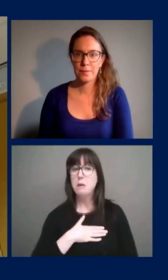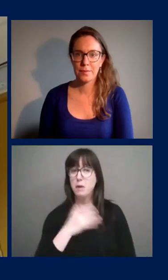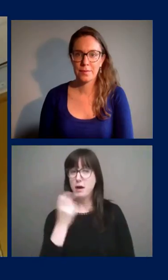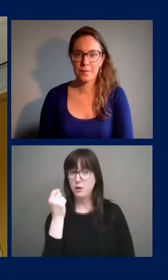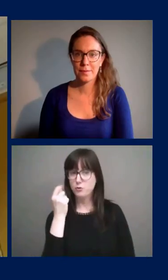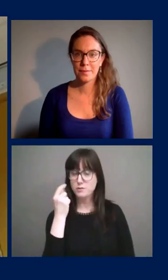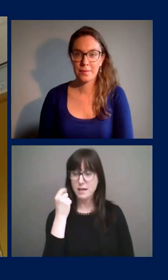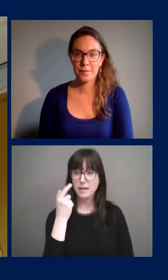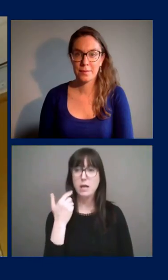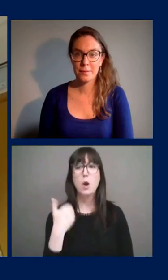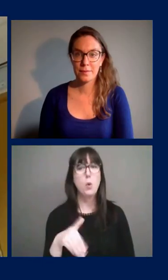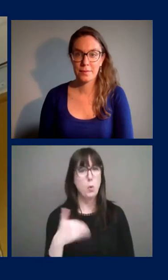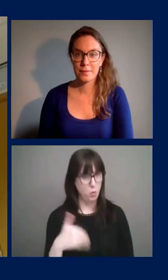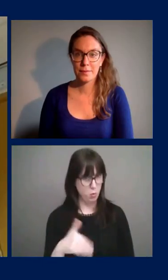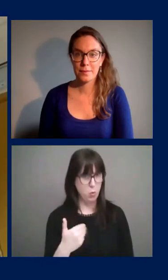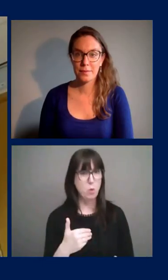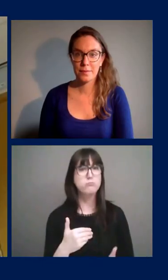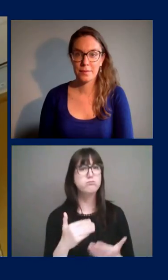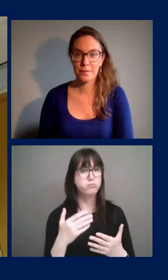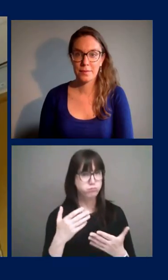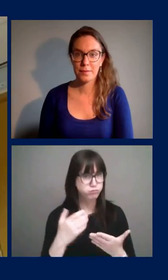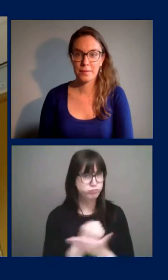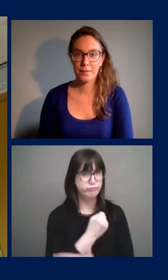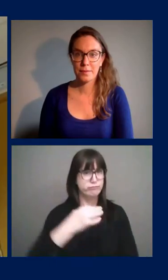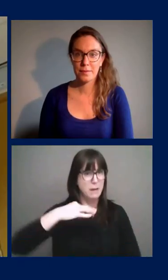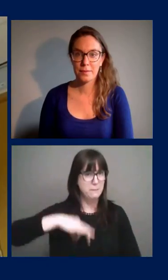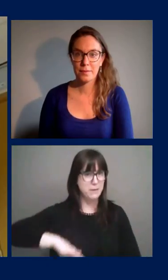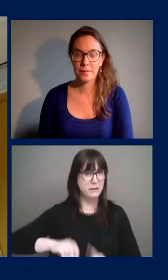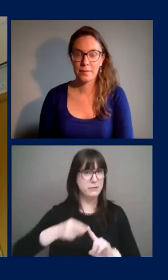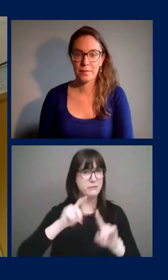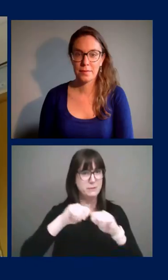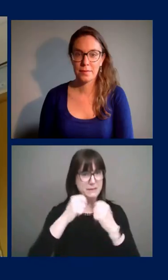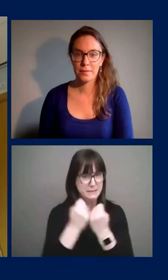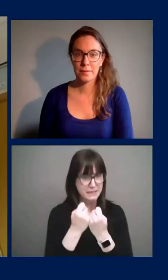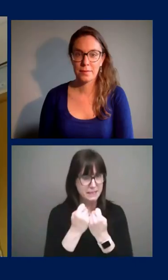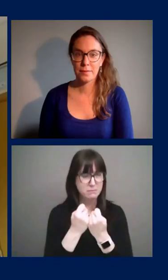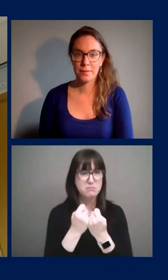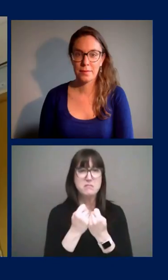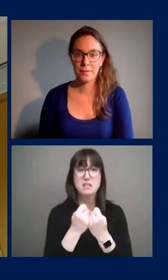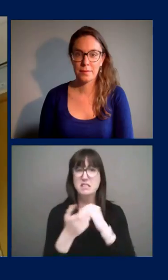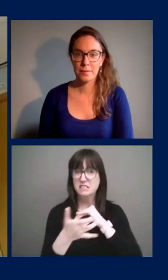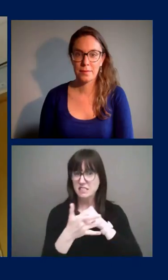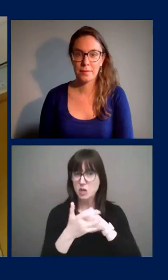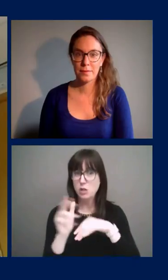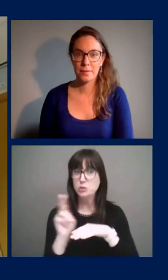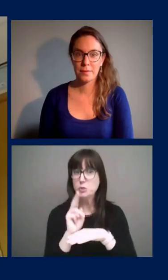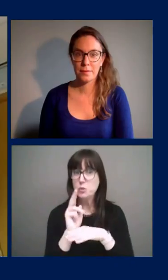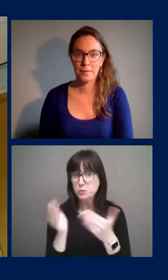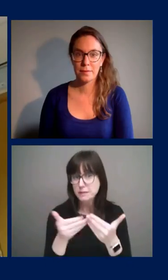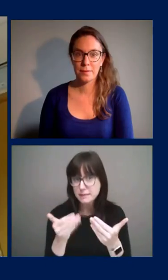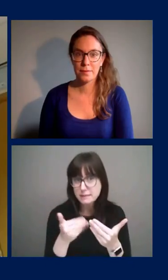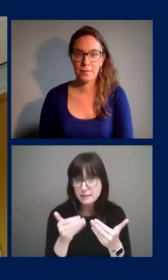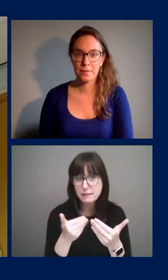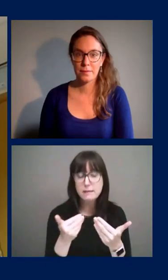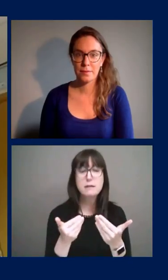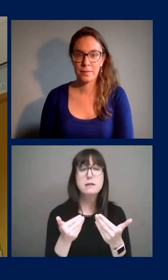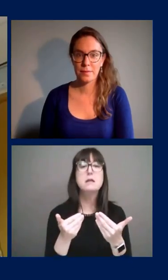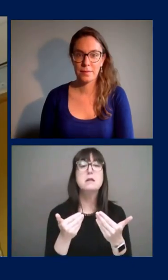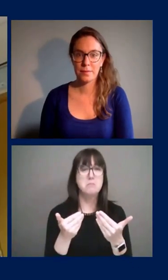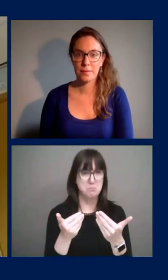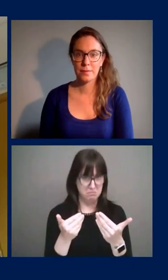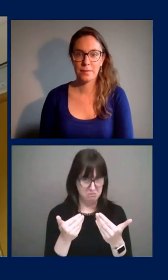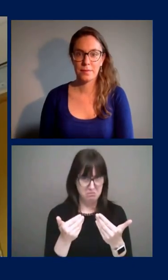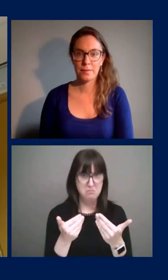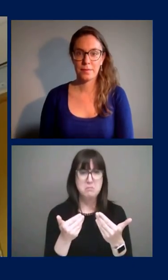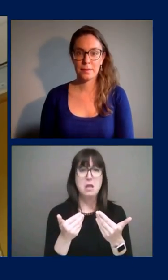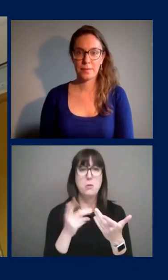been very well received by our team, that the interface is easy to use, that we are able to grow our case and contact